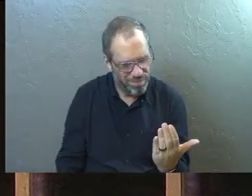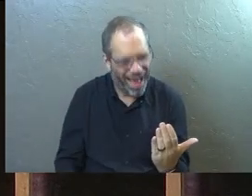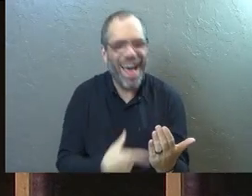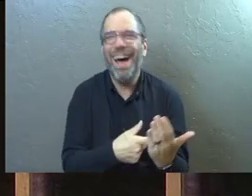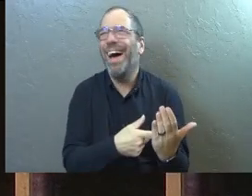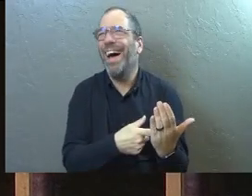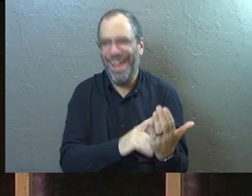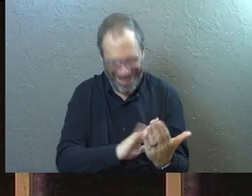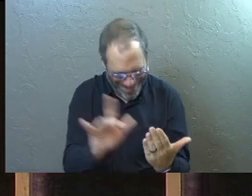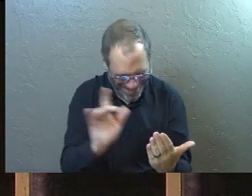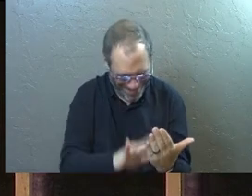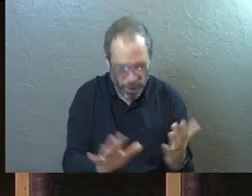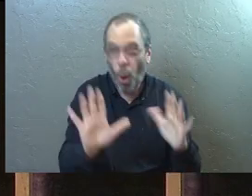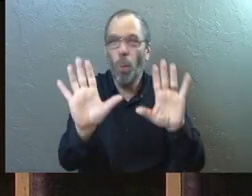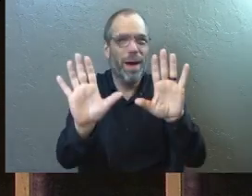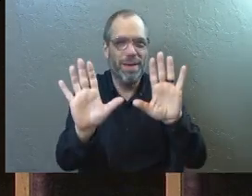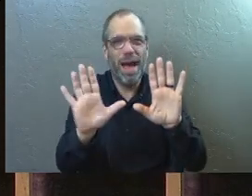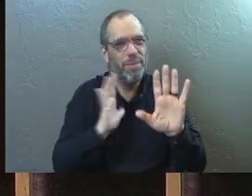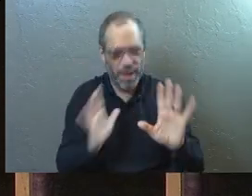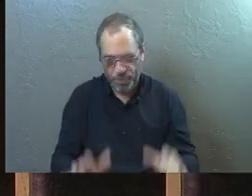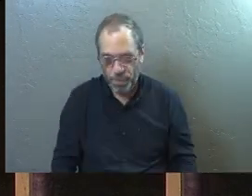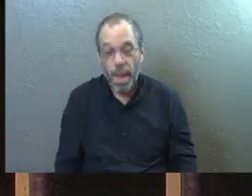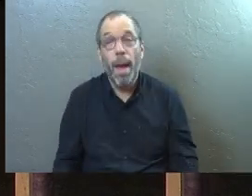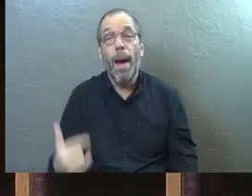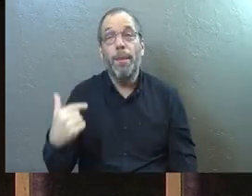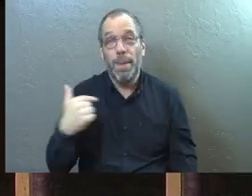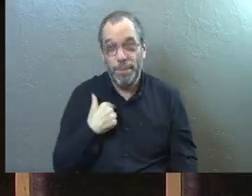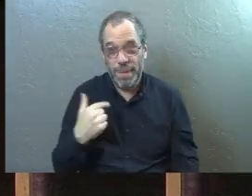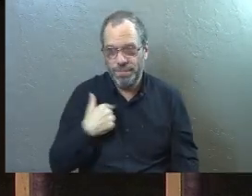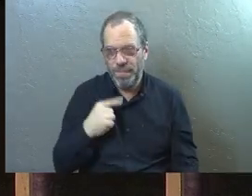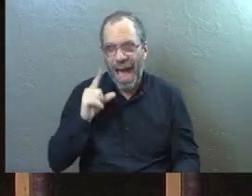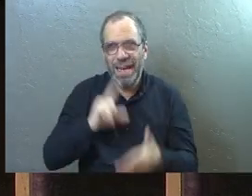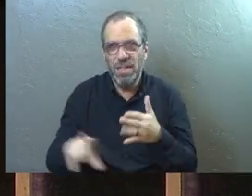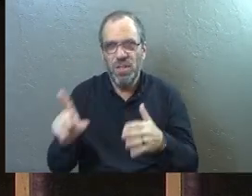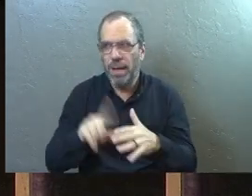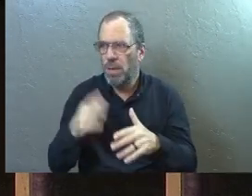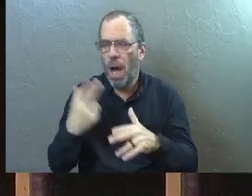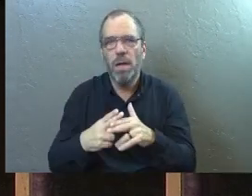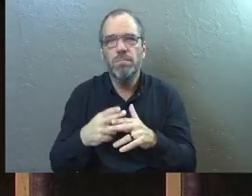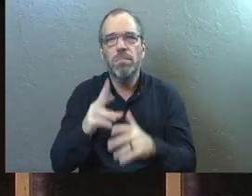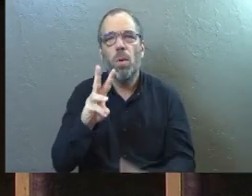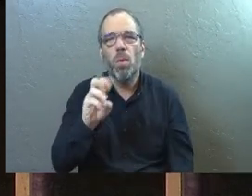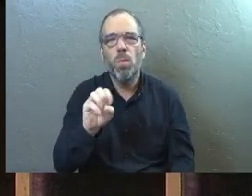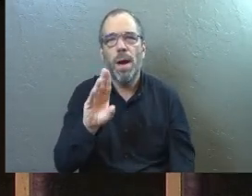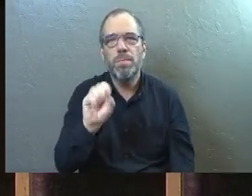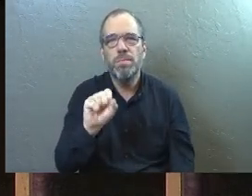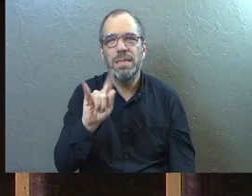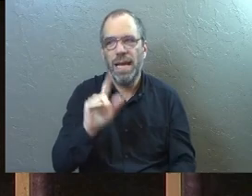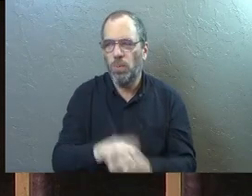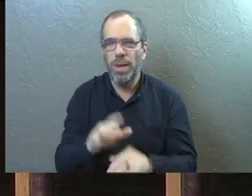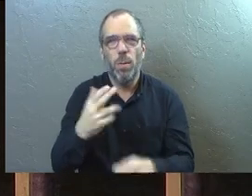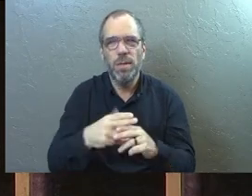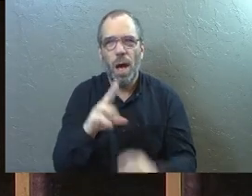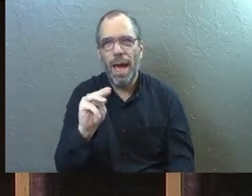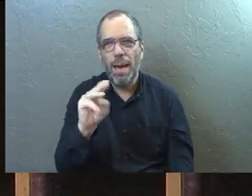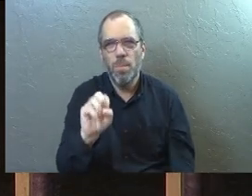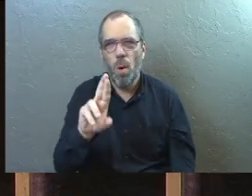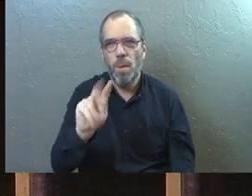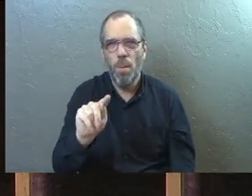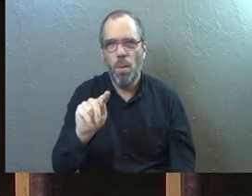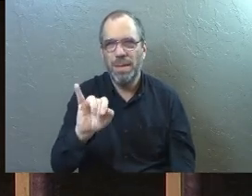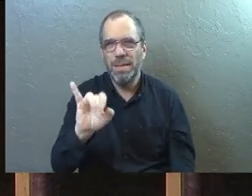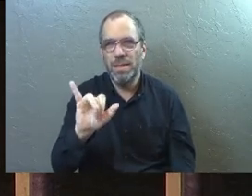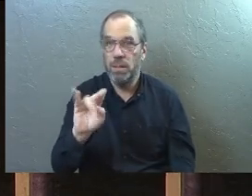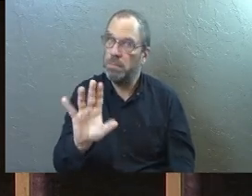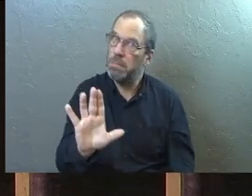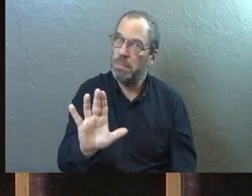I'm fine with it. But I had to go on to like some mortician websites and like, like try to learn what they